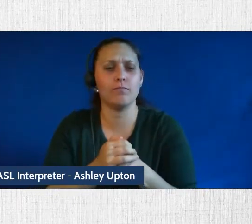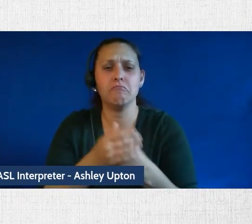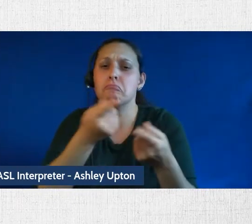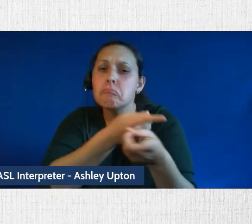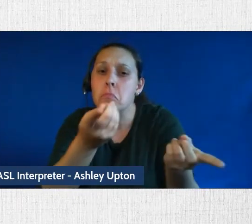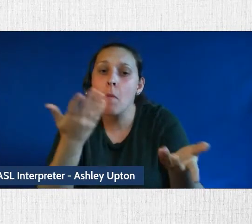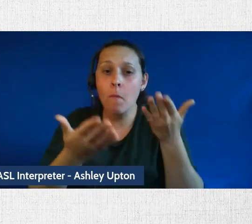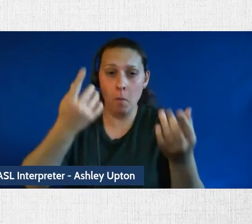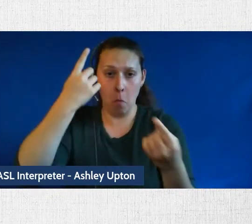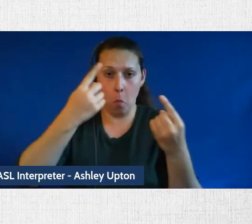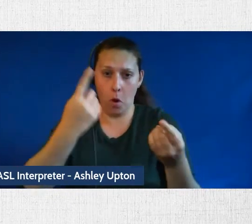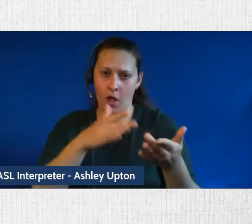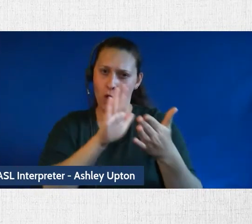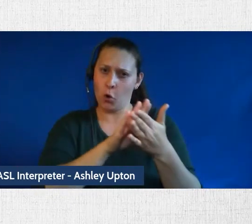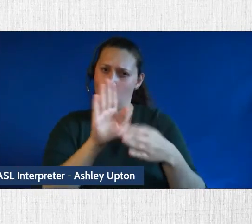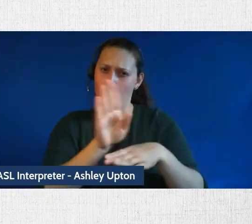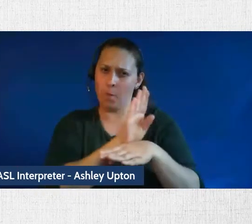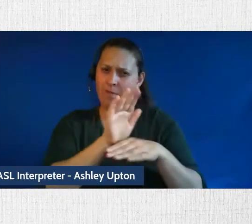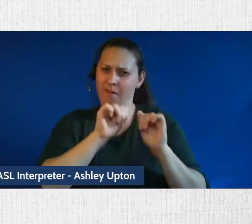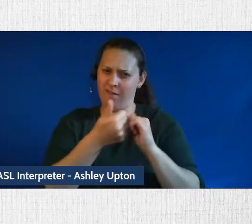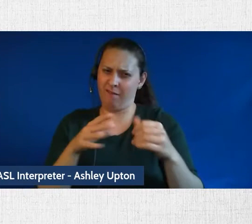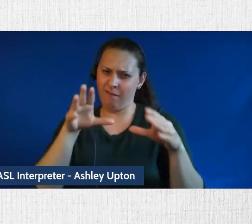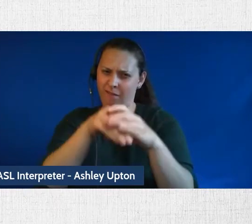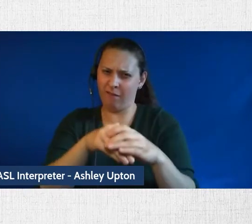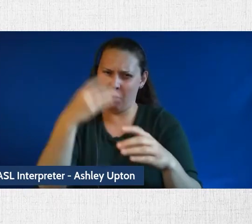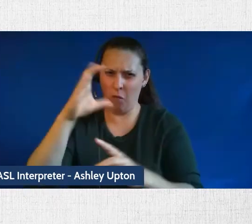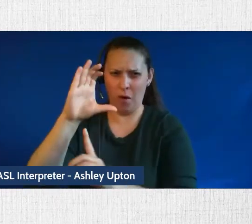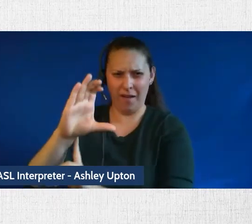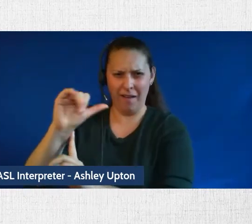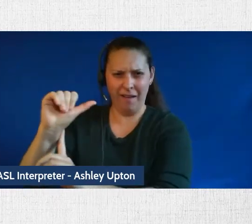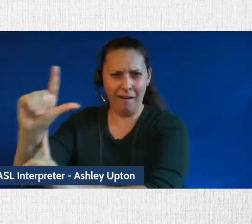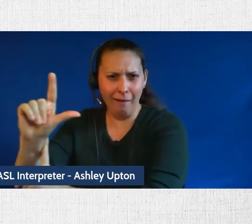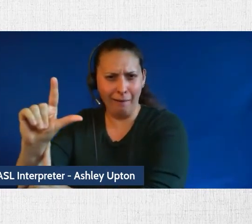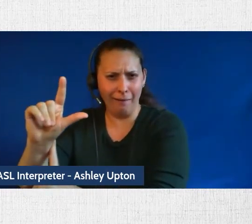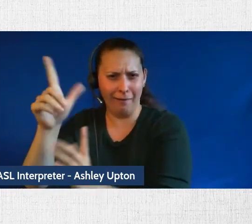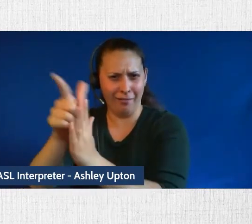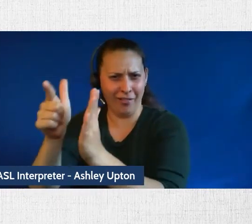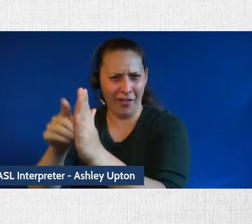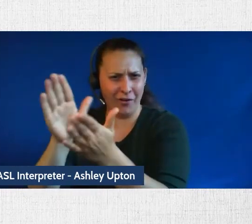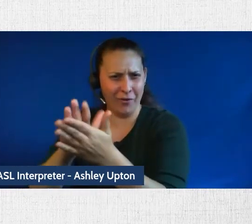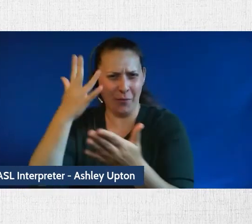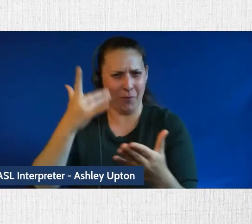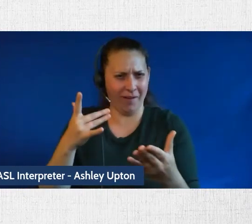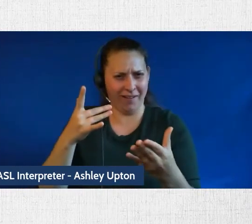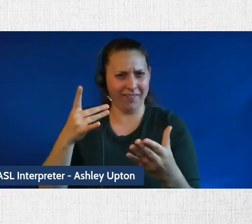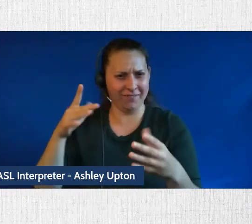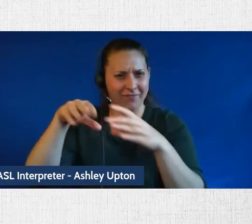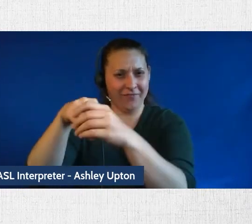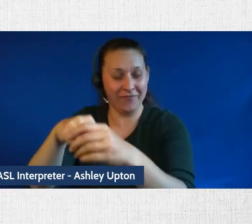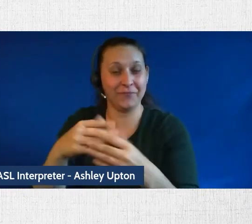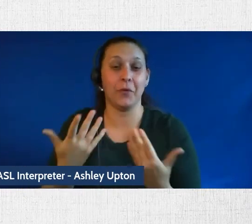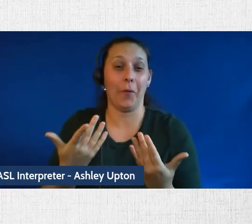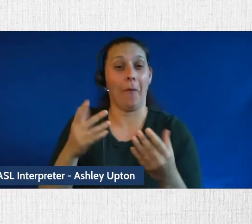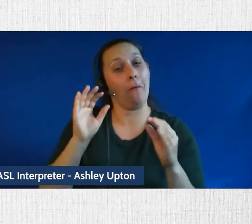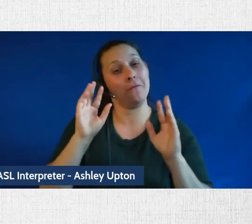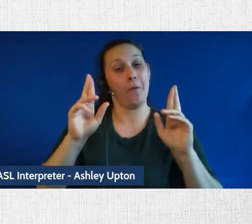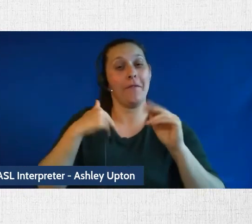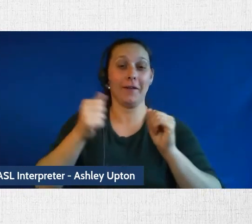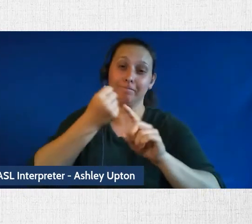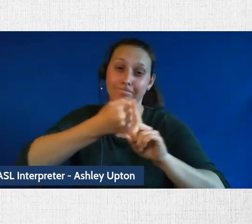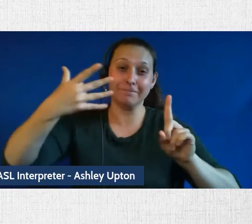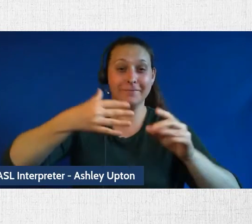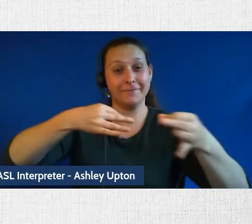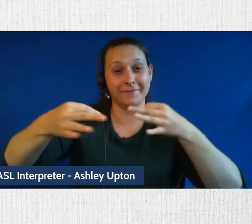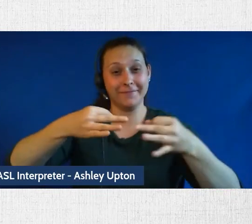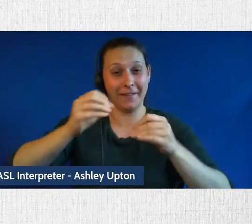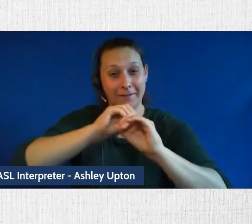school of business is involved with the conflict analytics lab and the law school. So hopefully I can shed some light on that. The